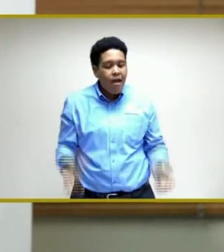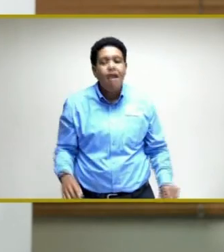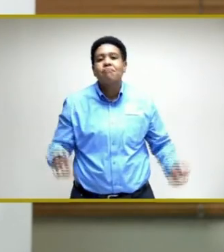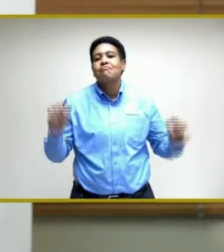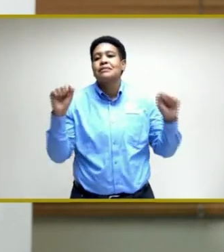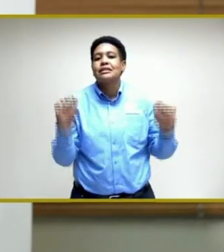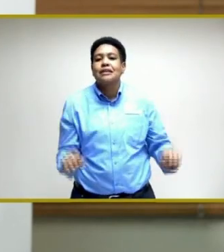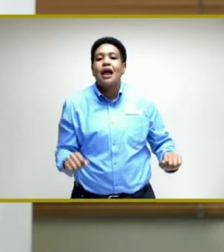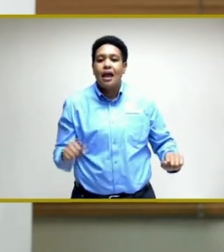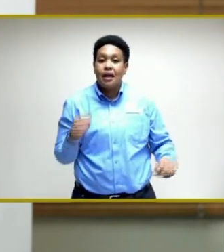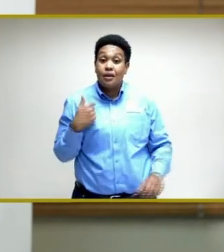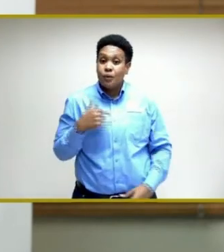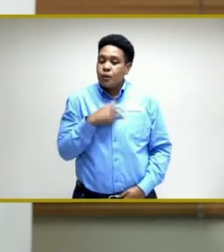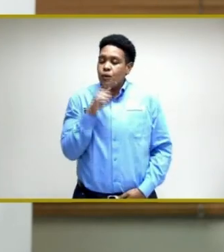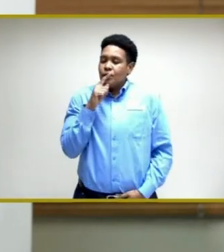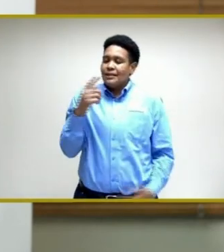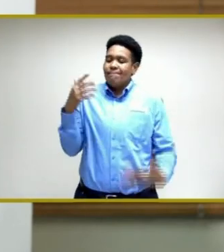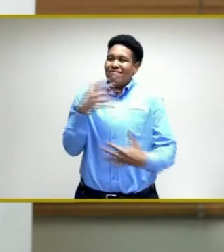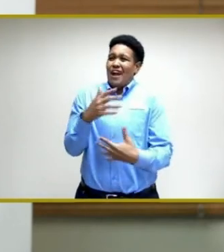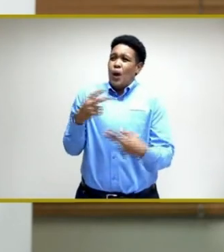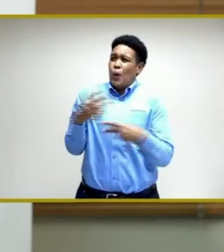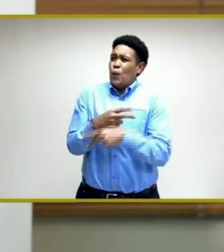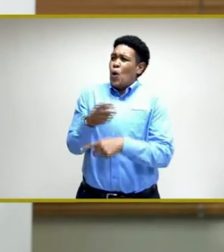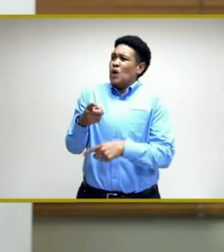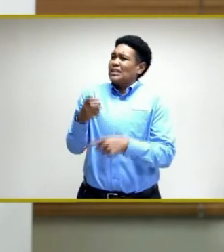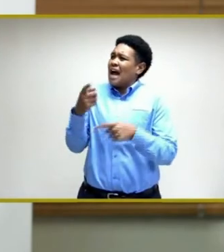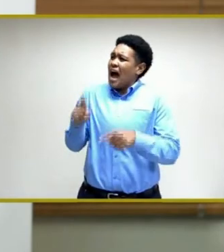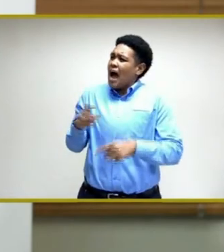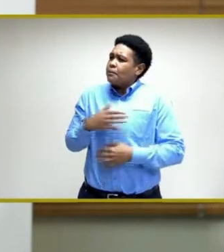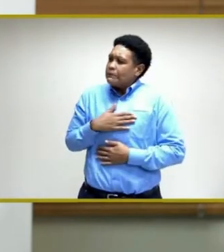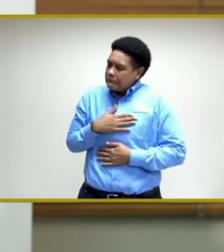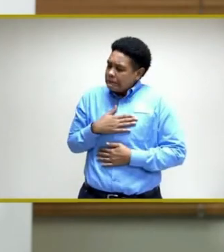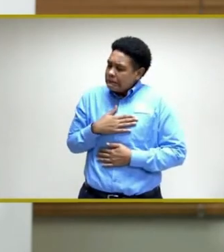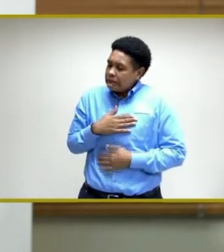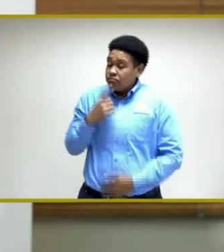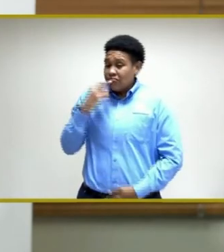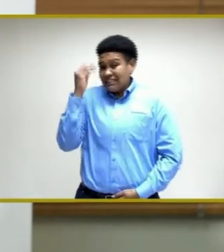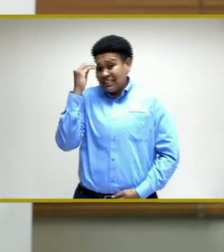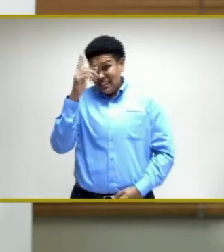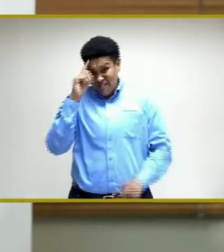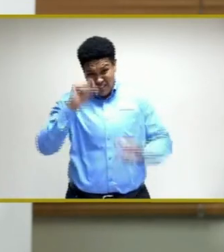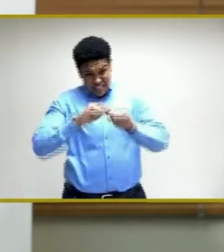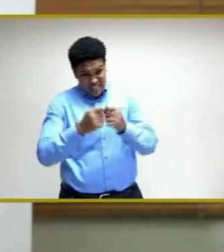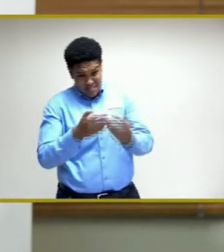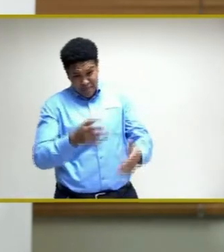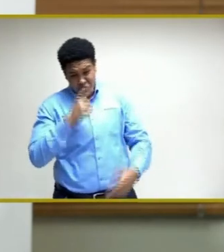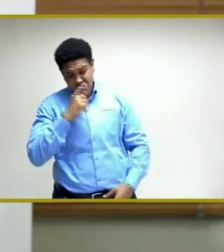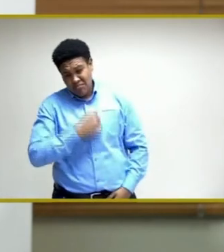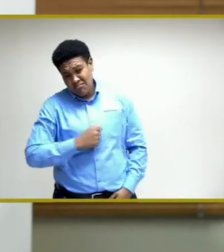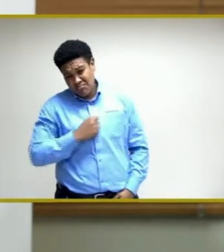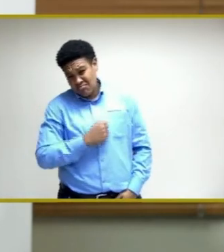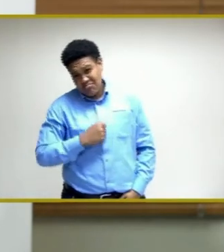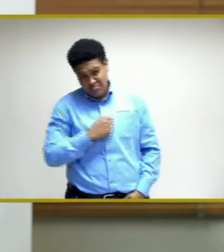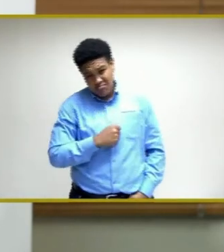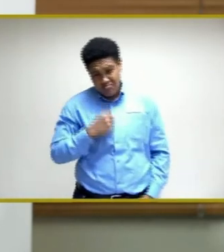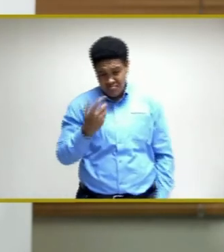this worst outcome. So again, I say, on behalf of the team here, our condolences to